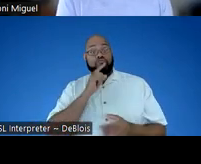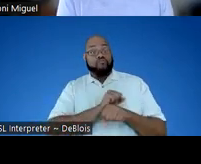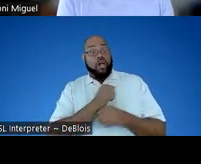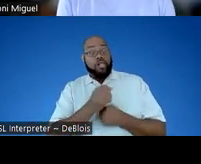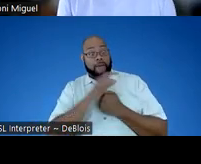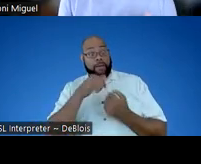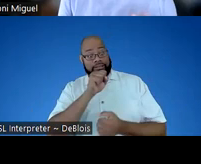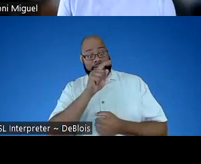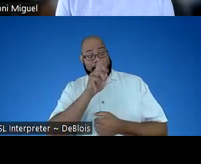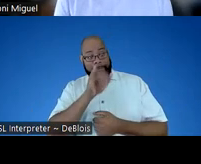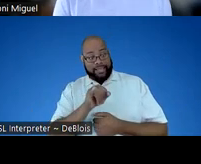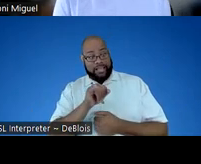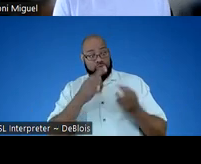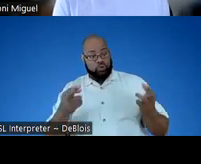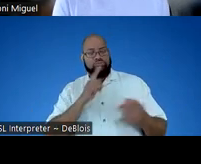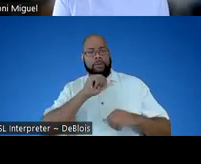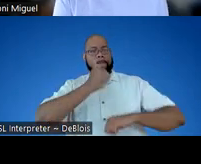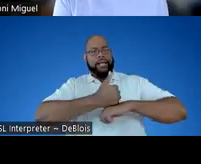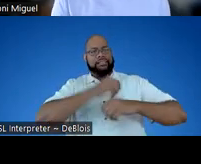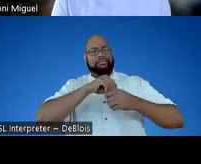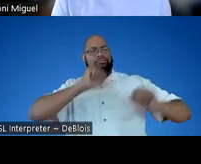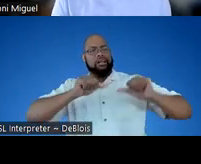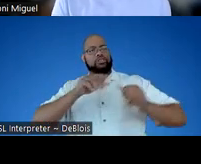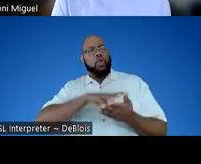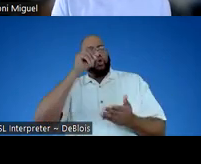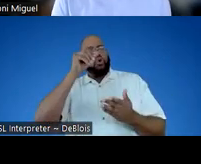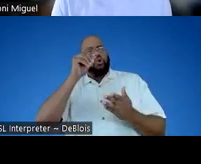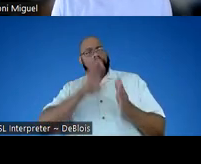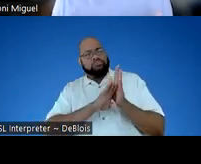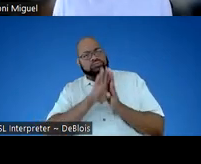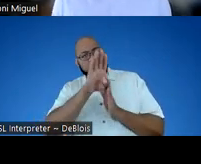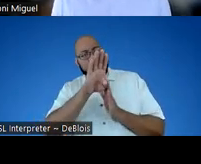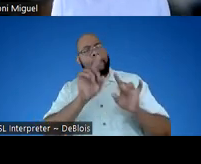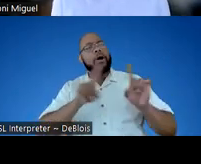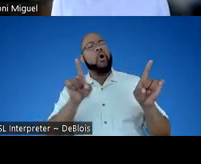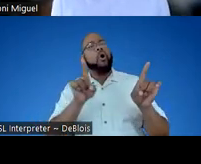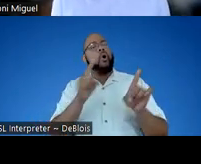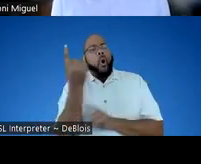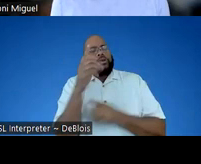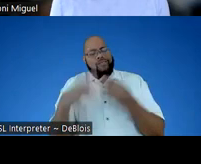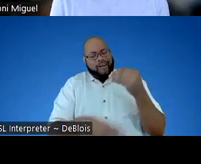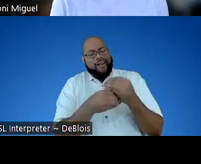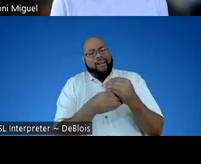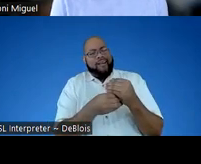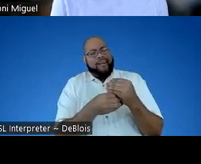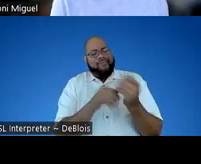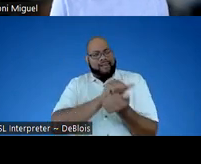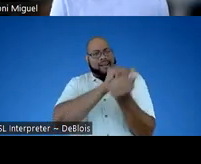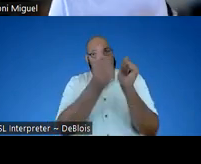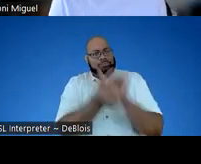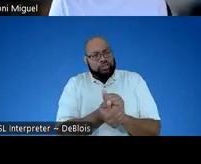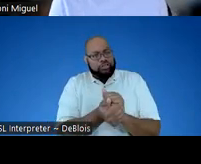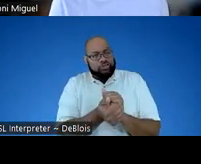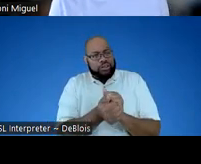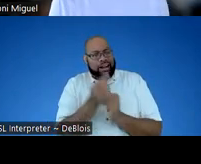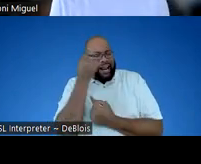STEMI resources is that they're really based in the science of these learning trajectories, but they always add in adaptations and